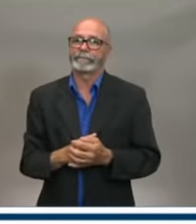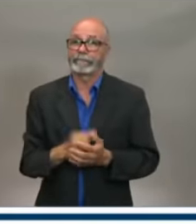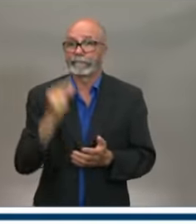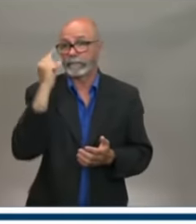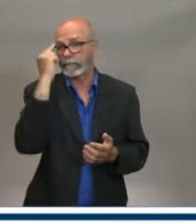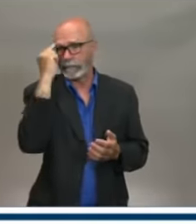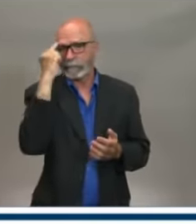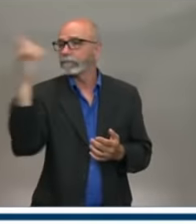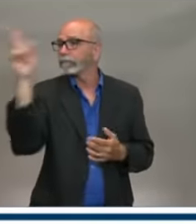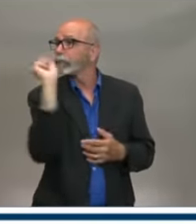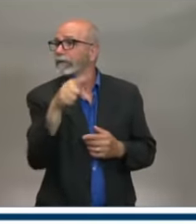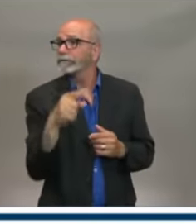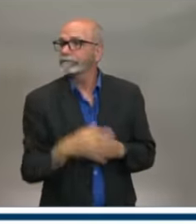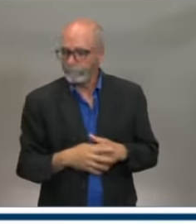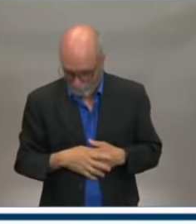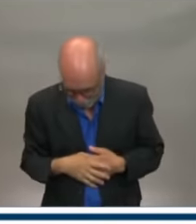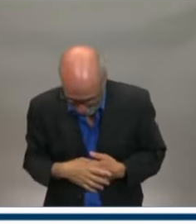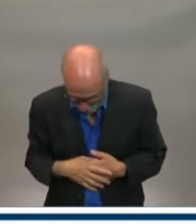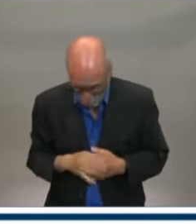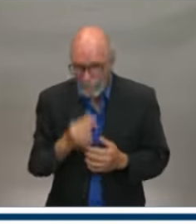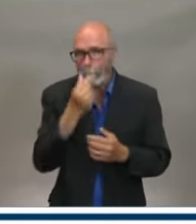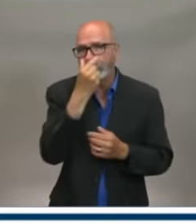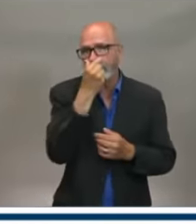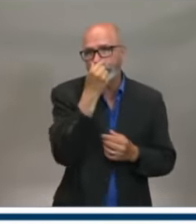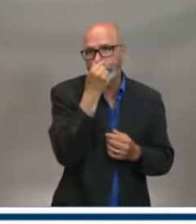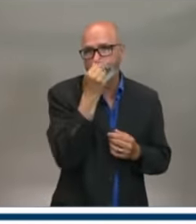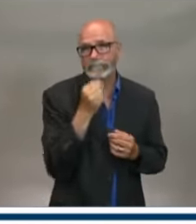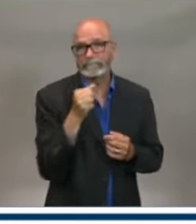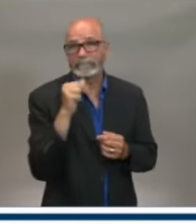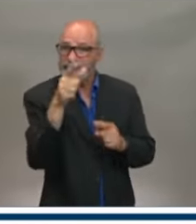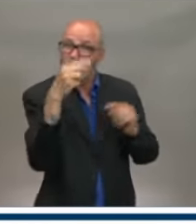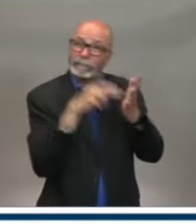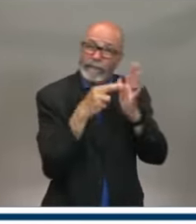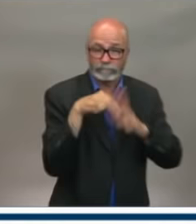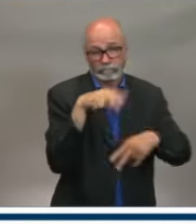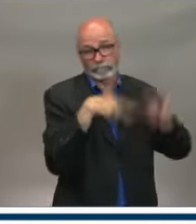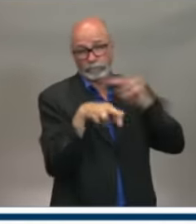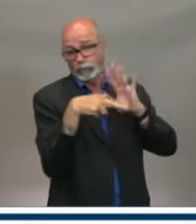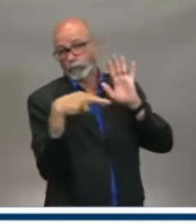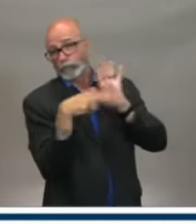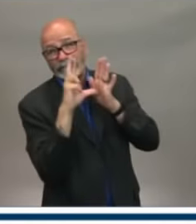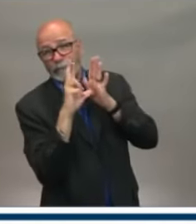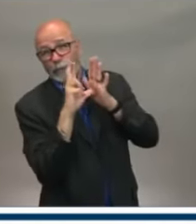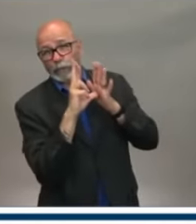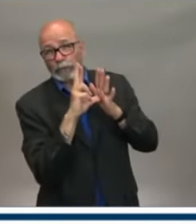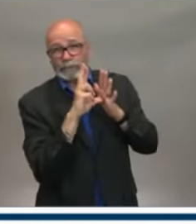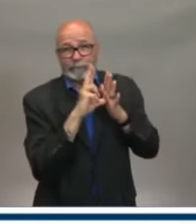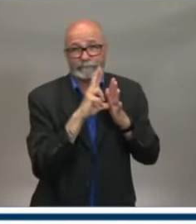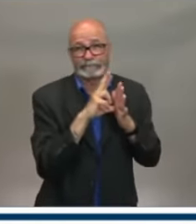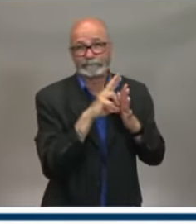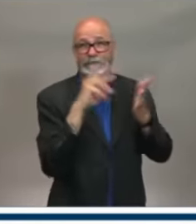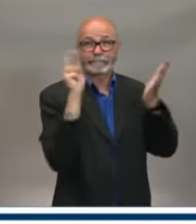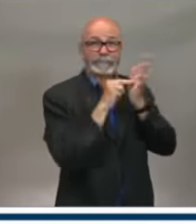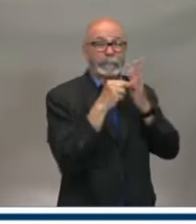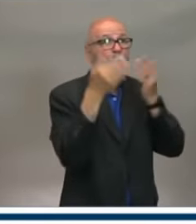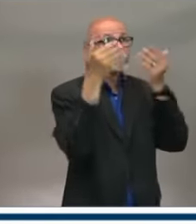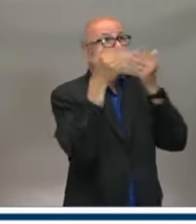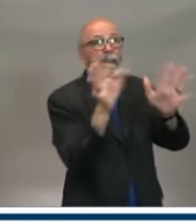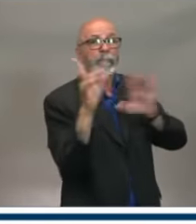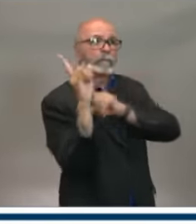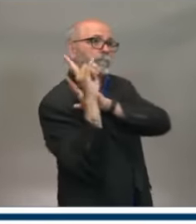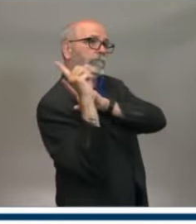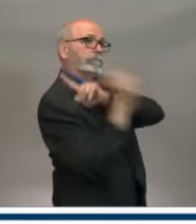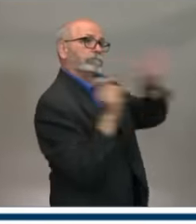I do. So I just wanted to be clear that a review would obviously be different than a public inquiry, and there are still growing calls for a public inquiry. So